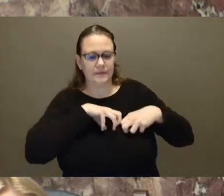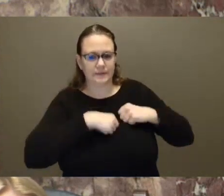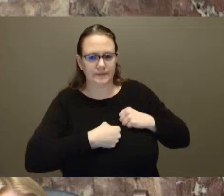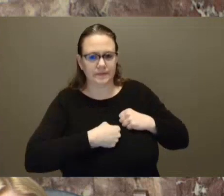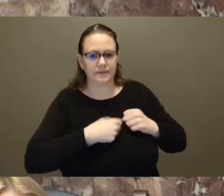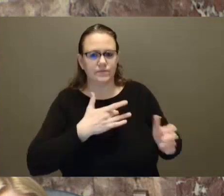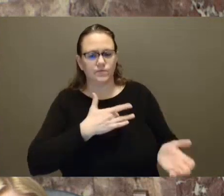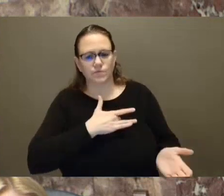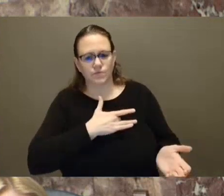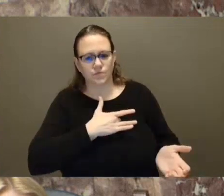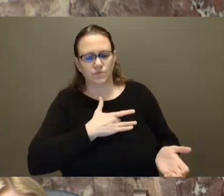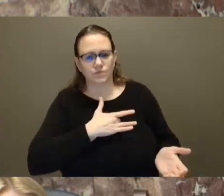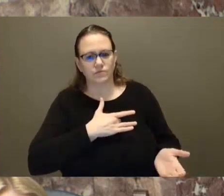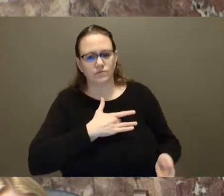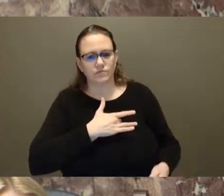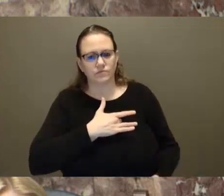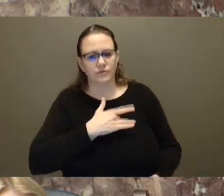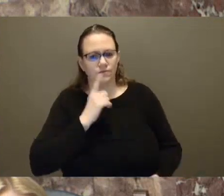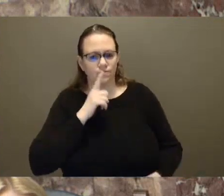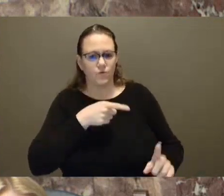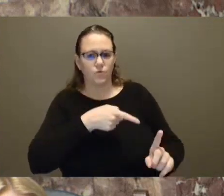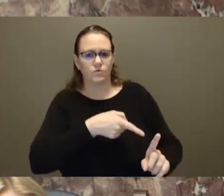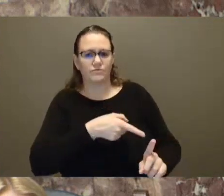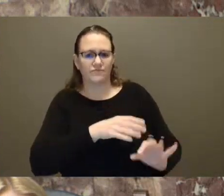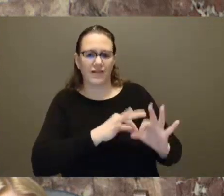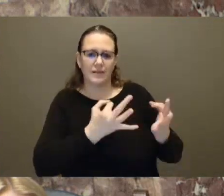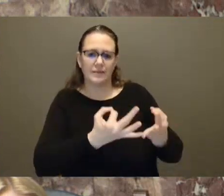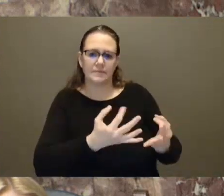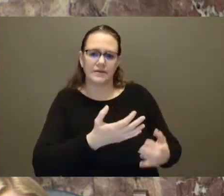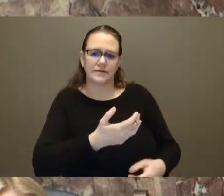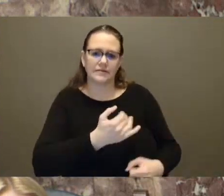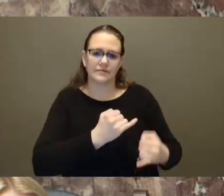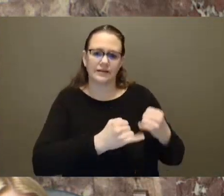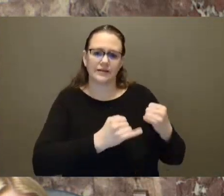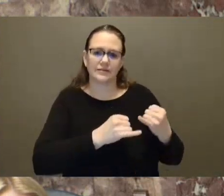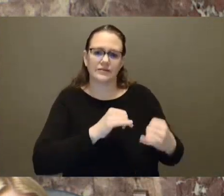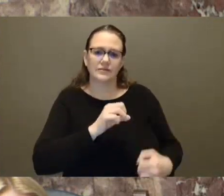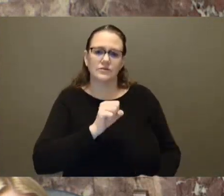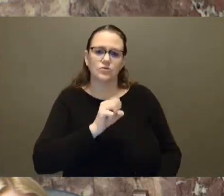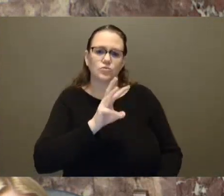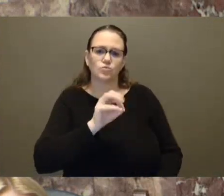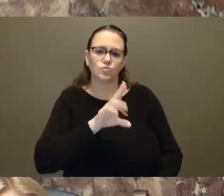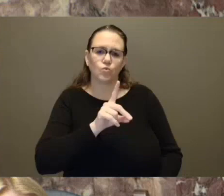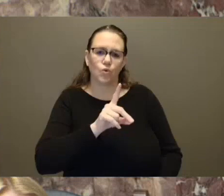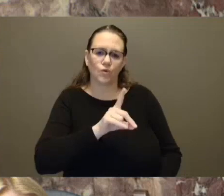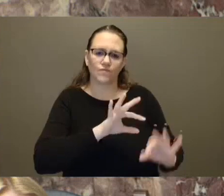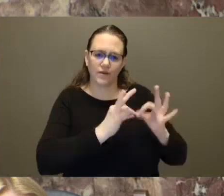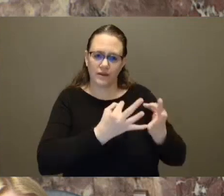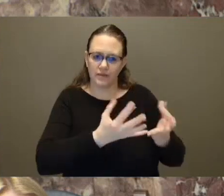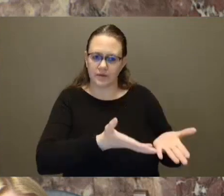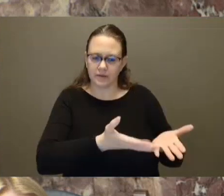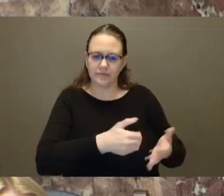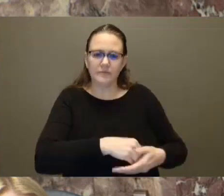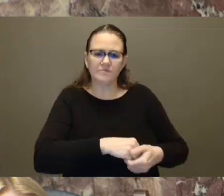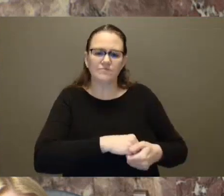loss of Camilla, and the impact of what is